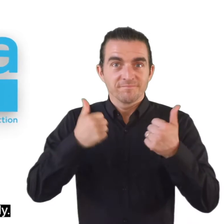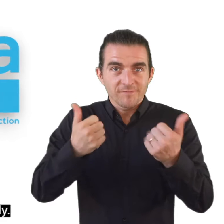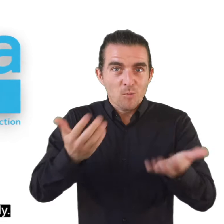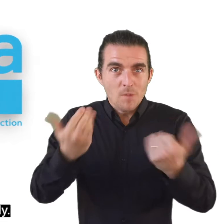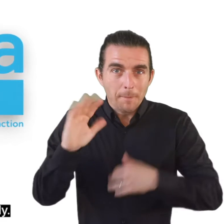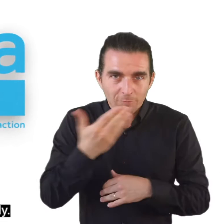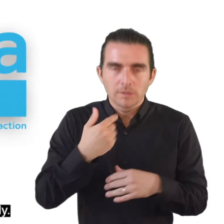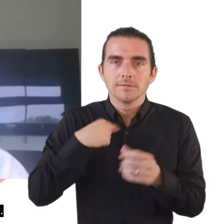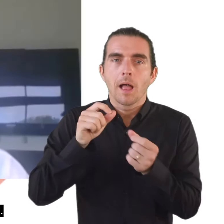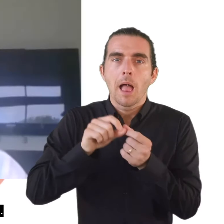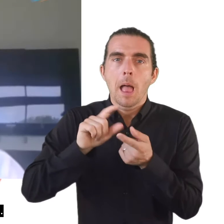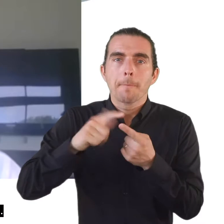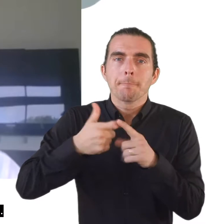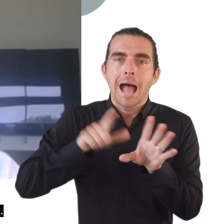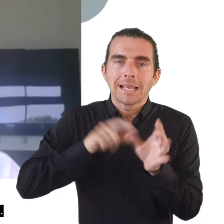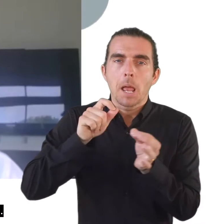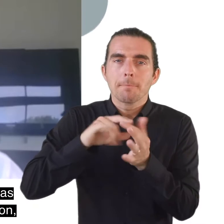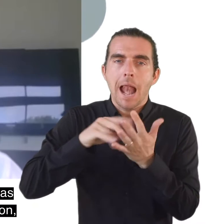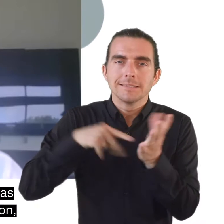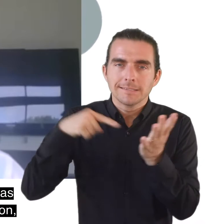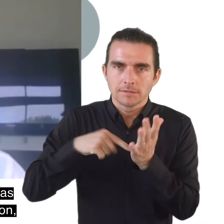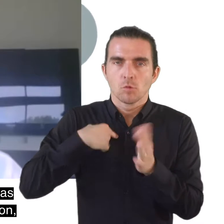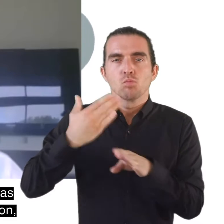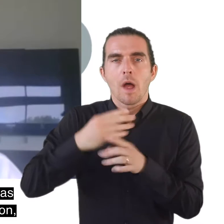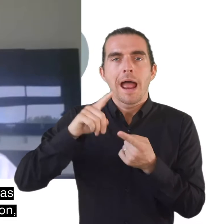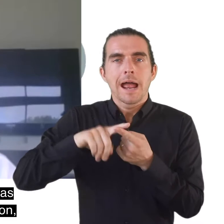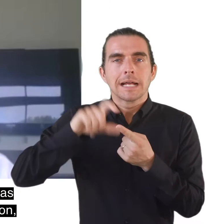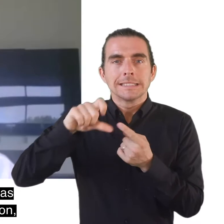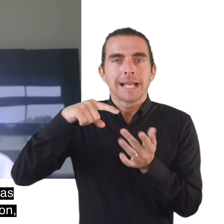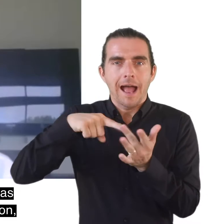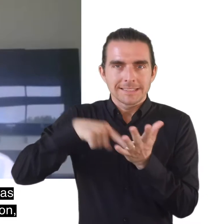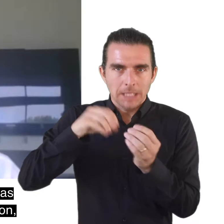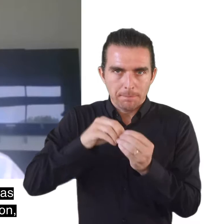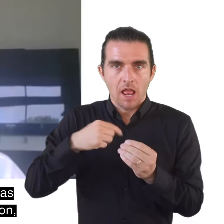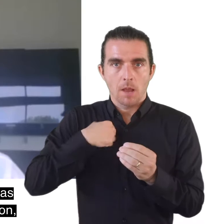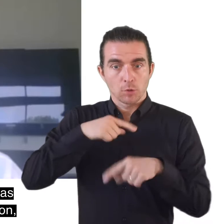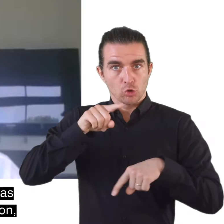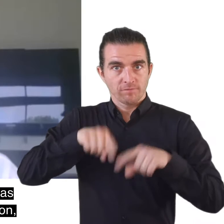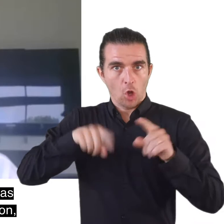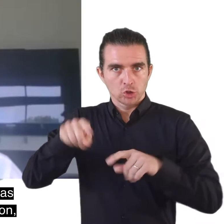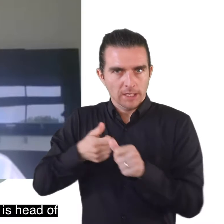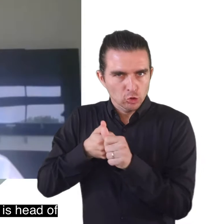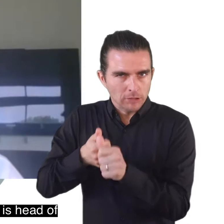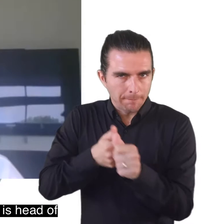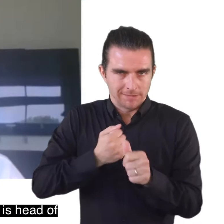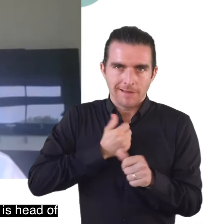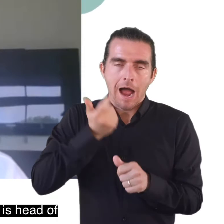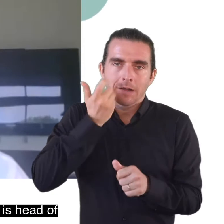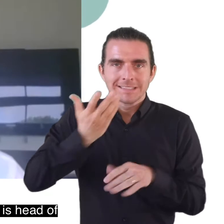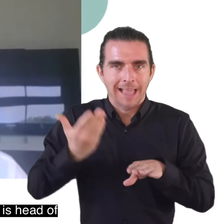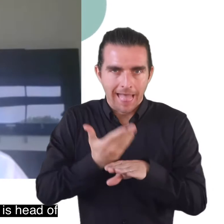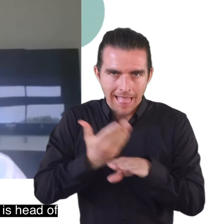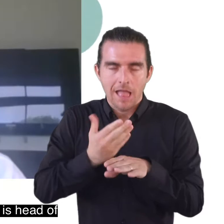welcome everybody i'm becky pleasant i work for the ecitb as their diversity champion as well as my day